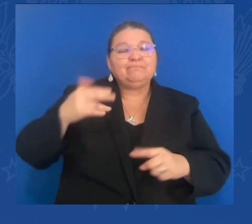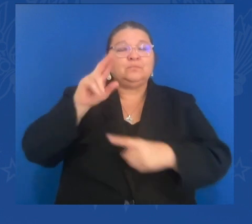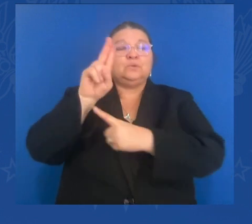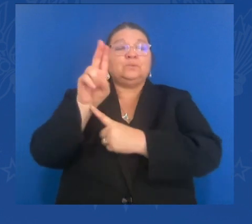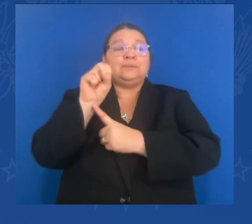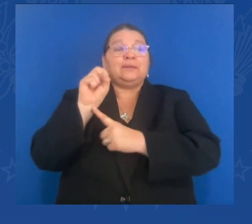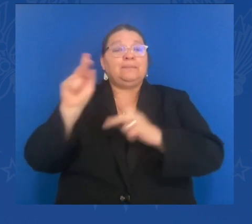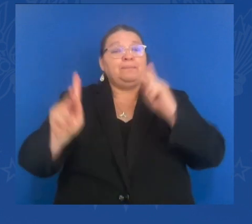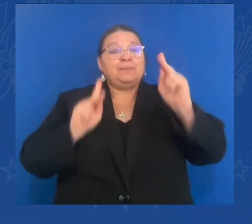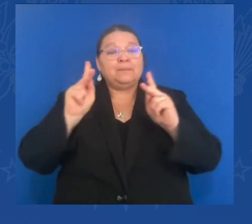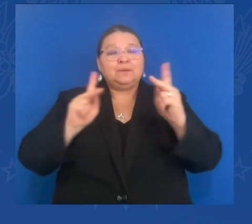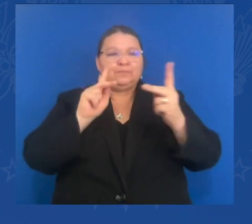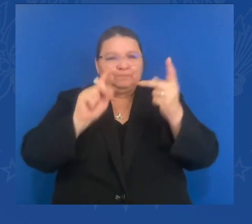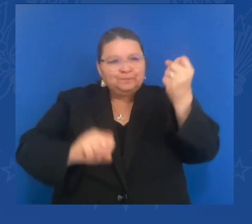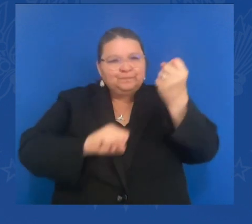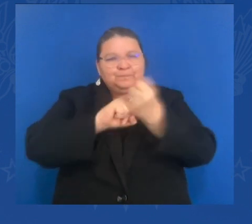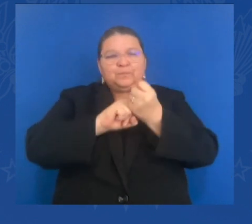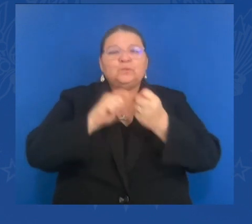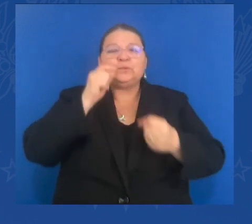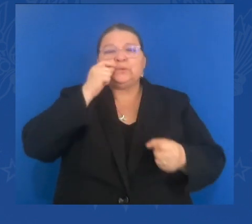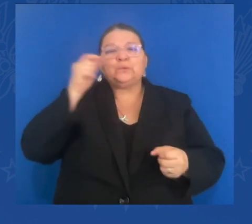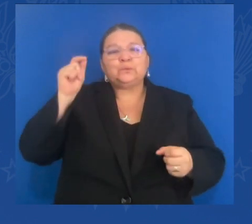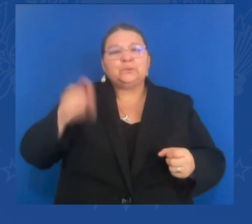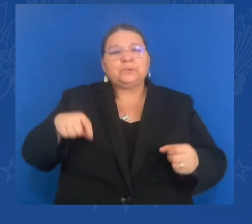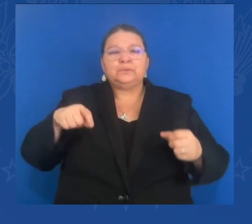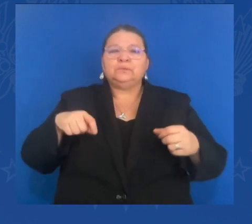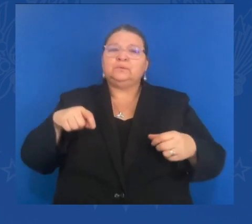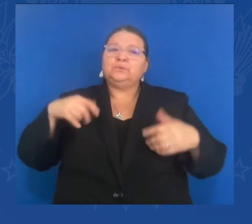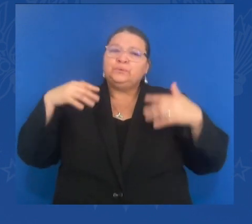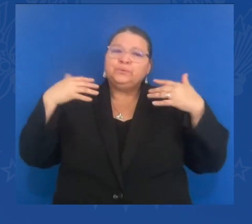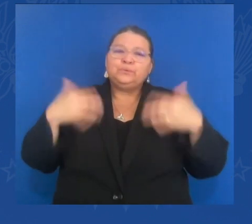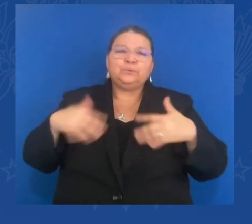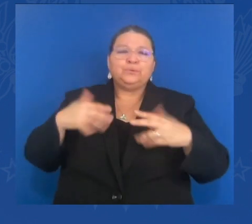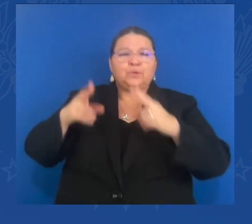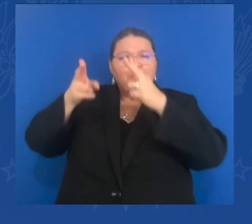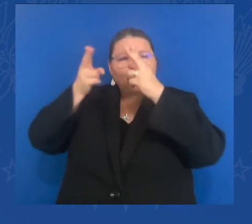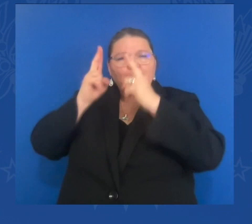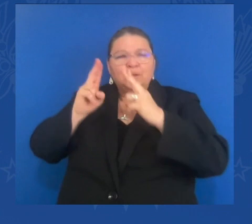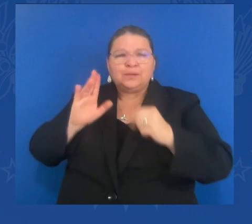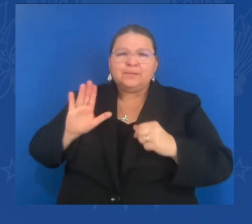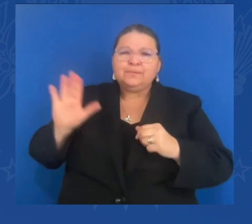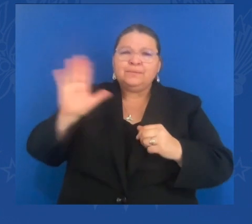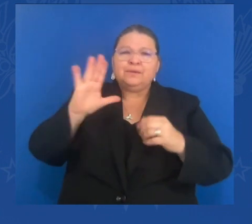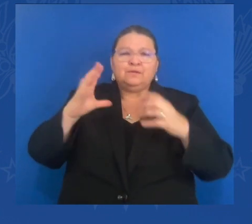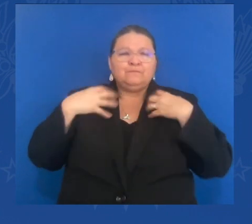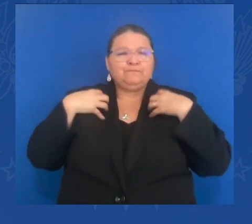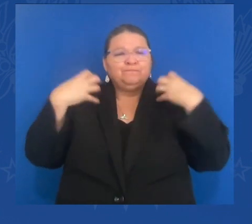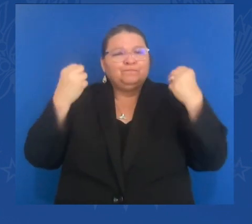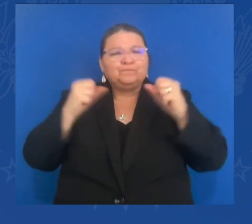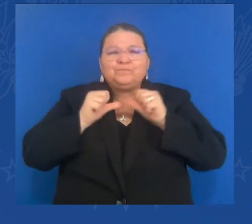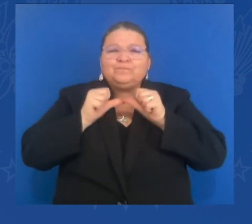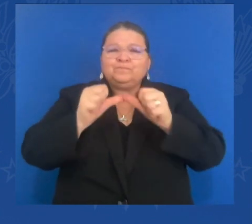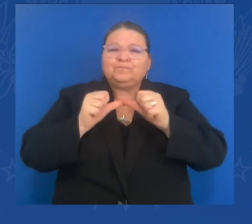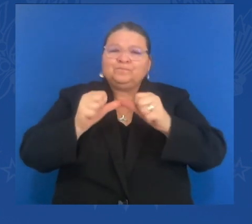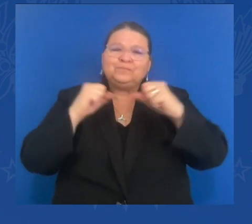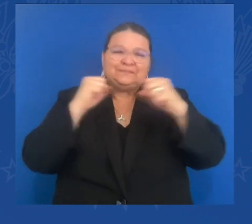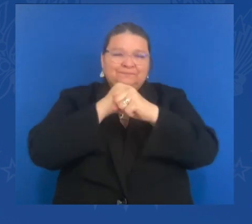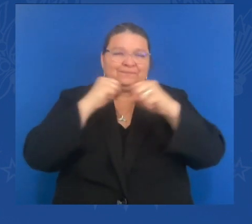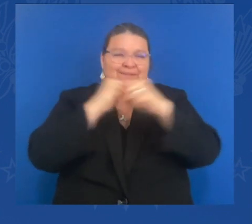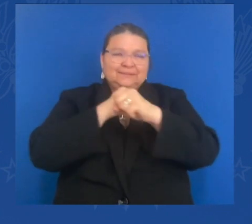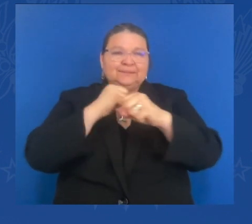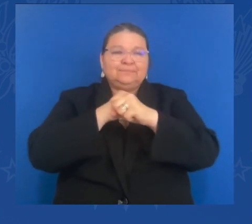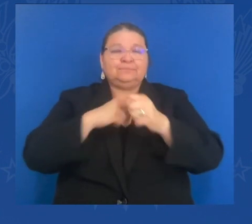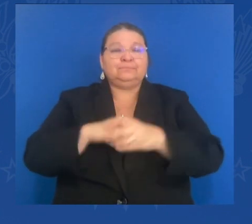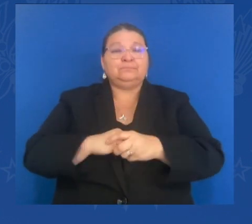bravely fight to defend their country. And they are doing that. And as Putin continues his merciless assault, the United States and our allies